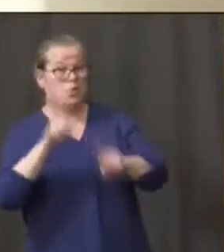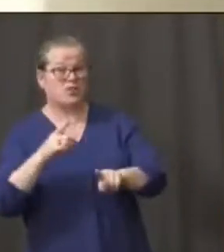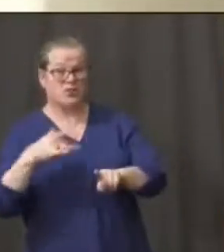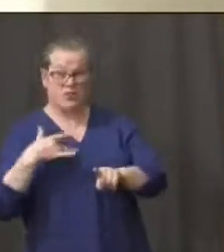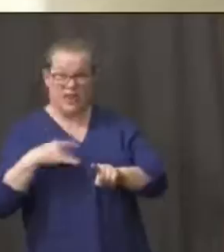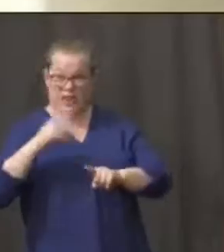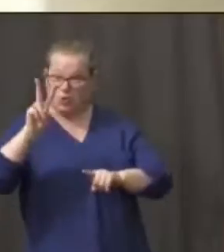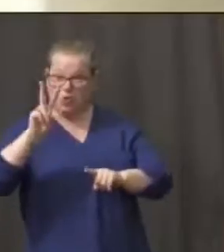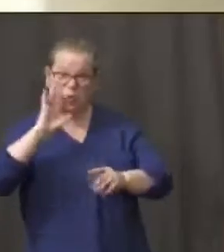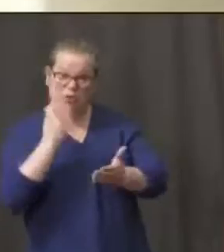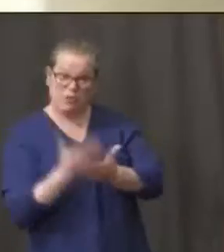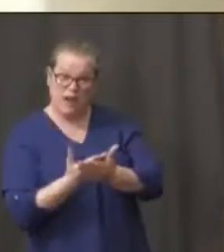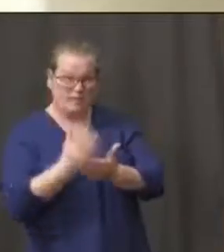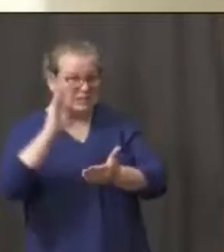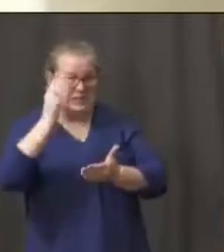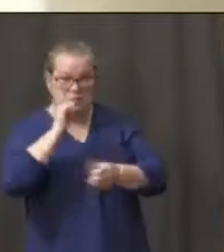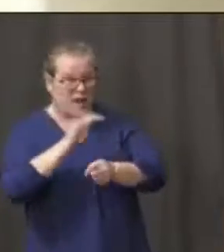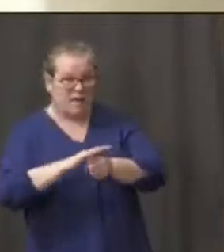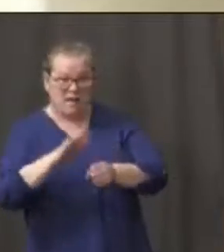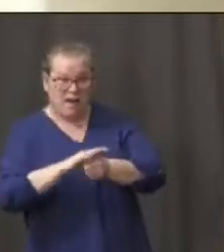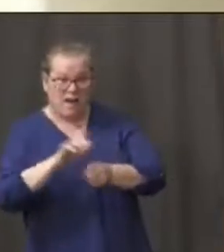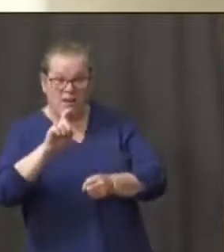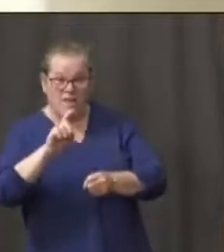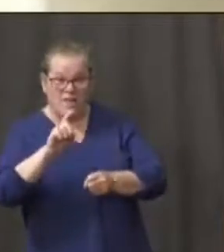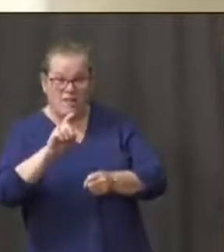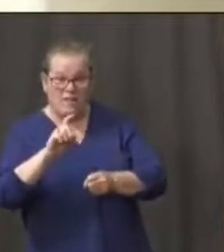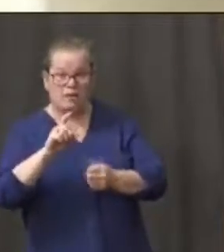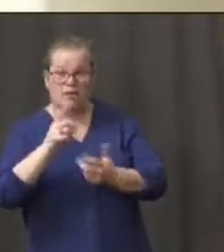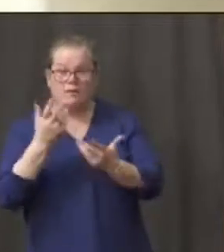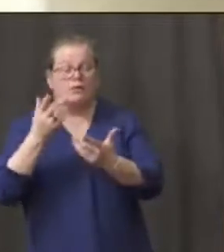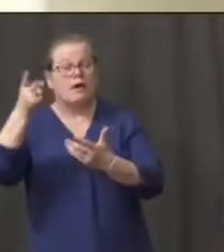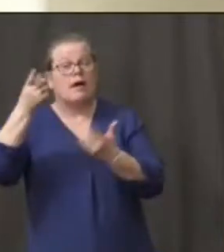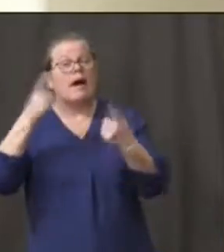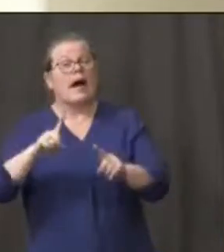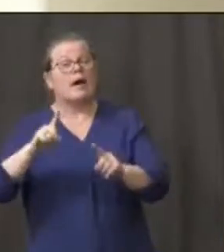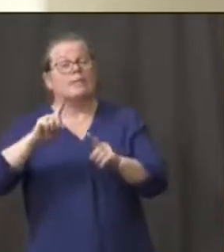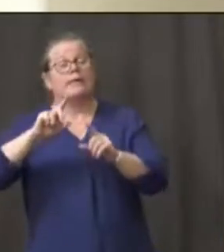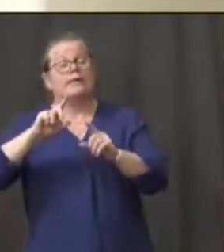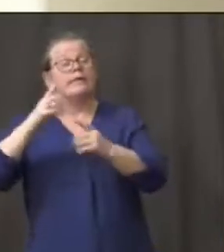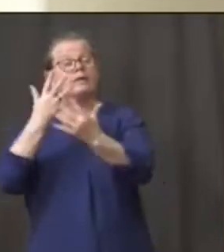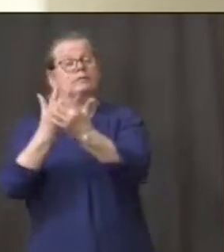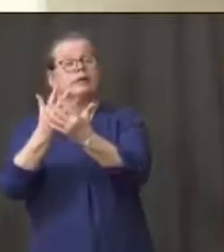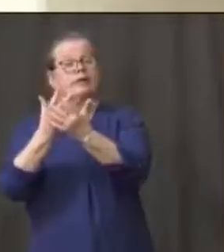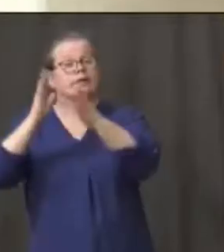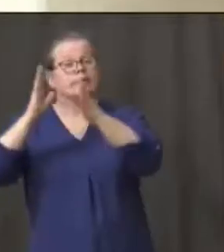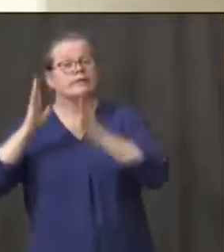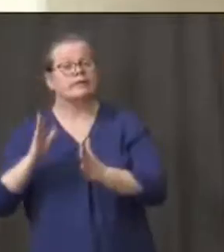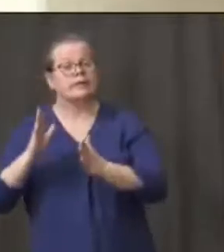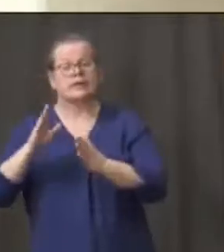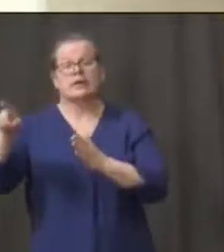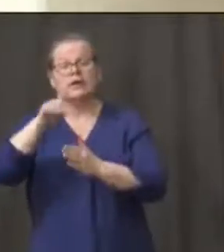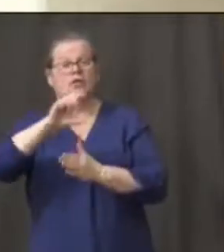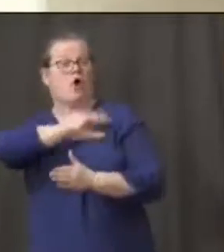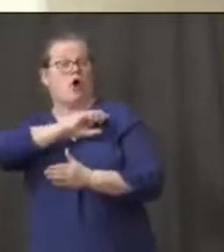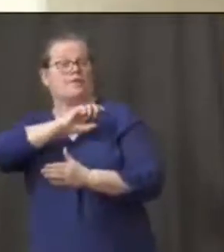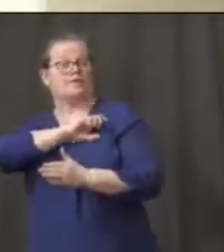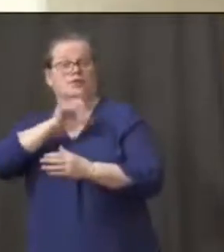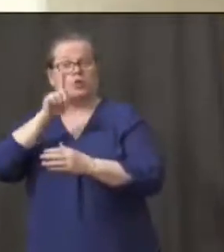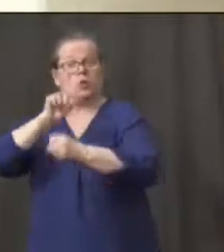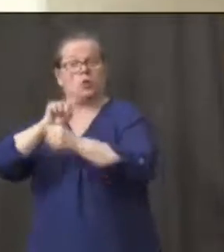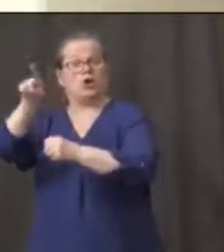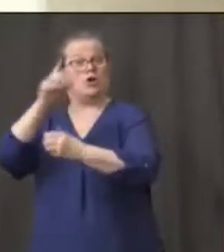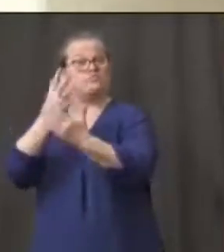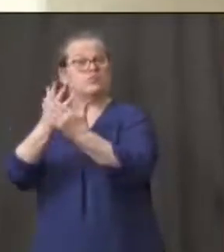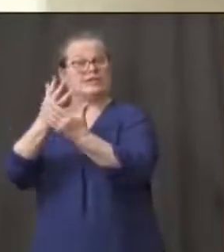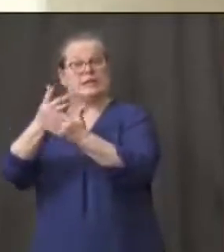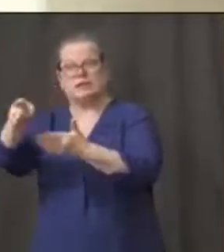seem like enough. I mean, you've got correction officers in the Department of Corrections complaining that they don't have the protection enough to make